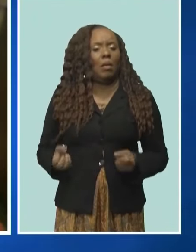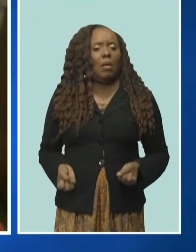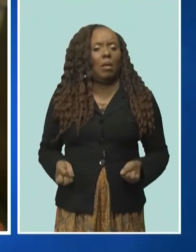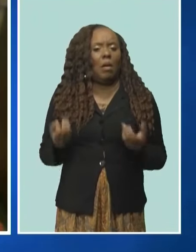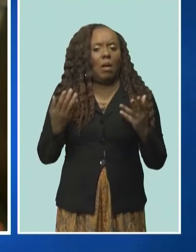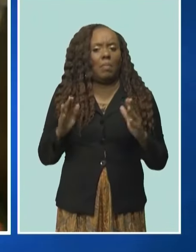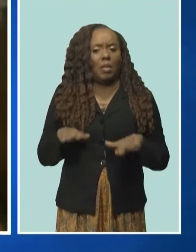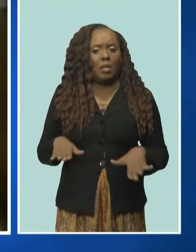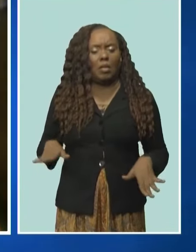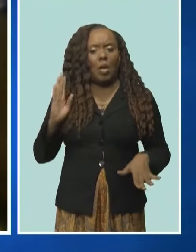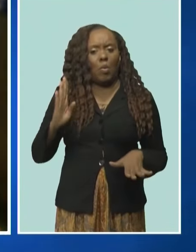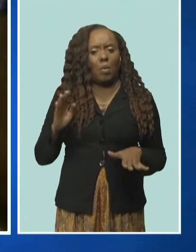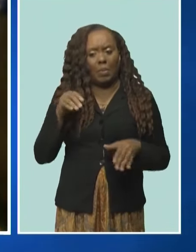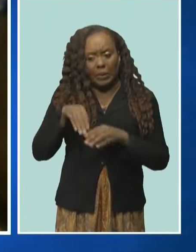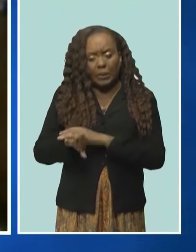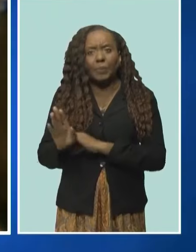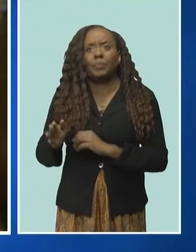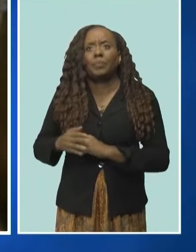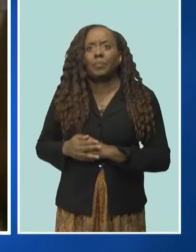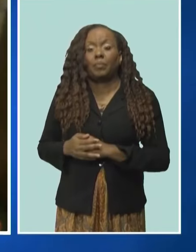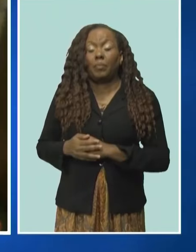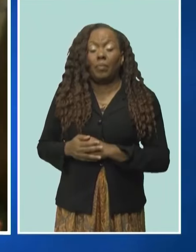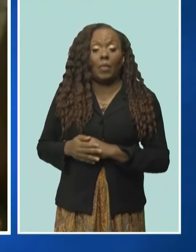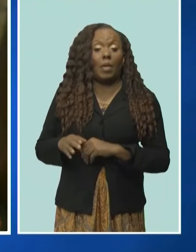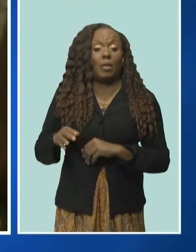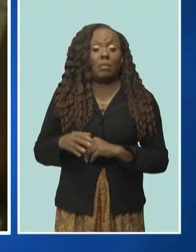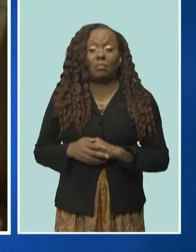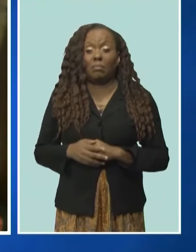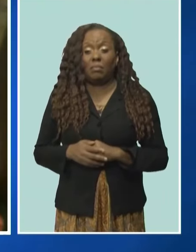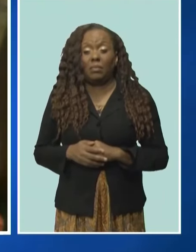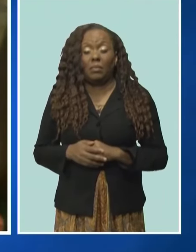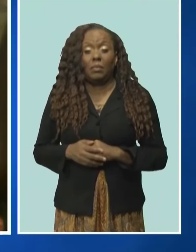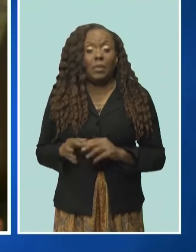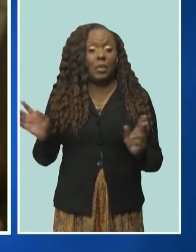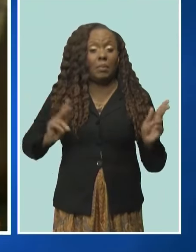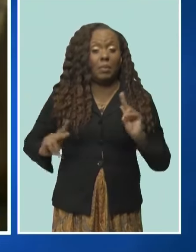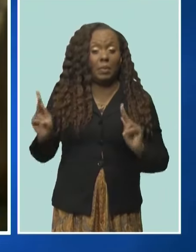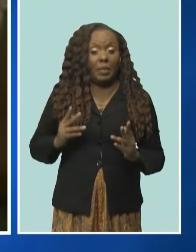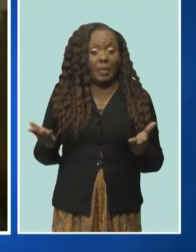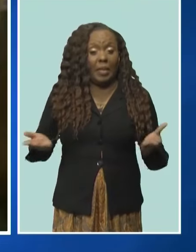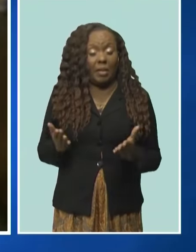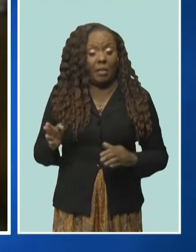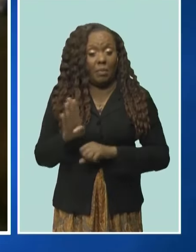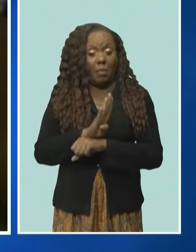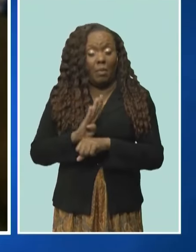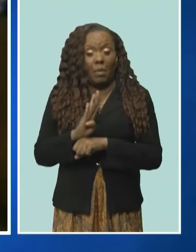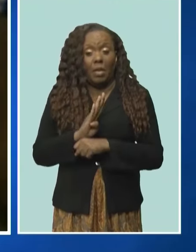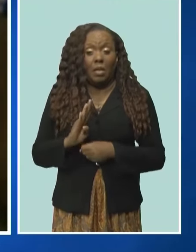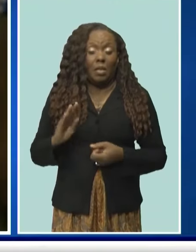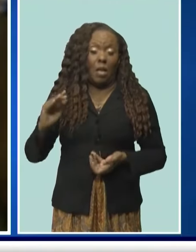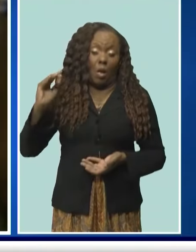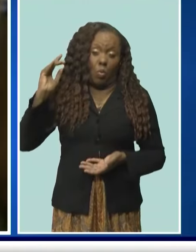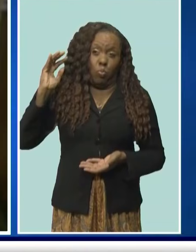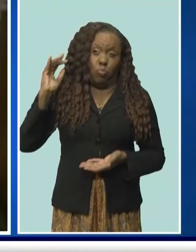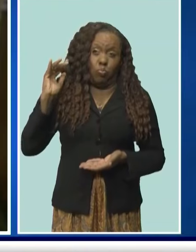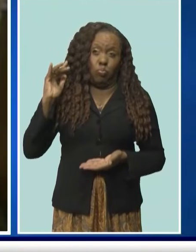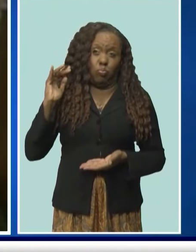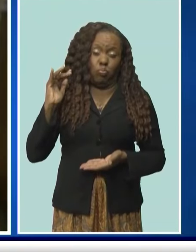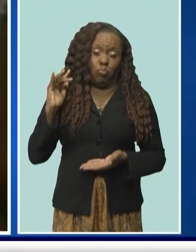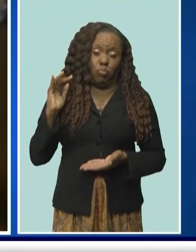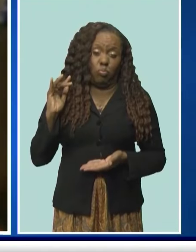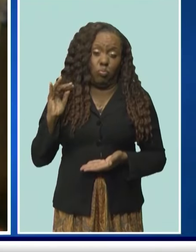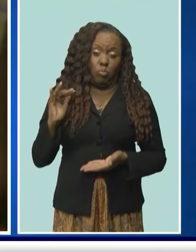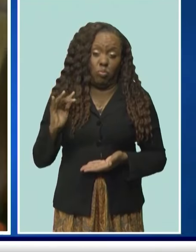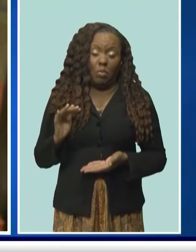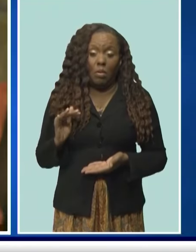of Barbados has so declined that the number of schools that we had before are no longer sustainable